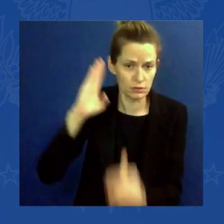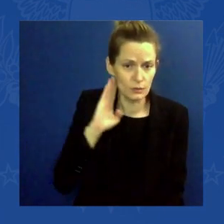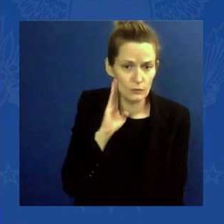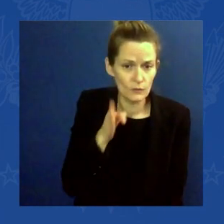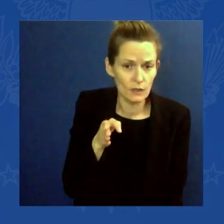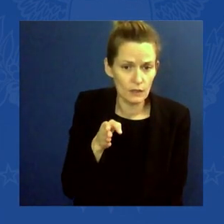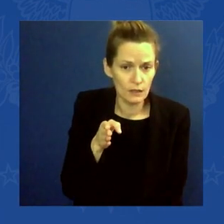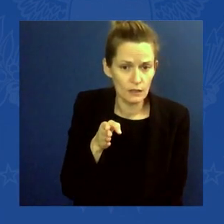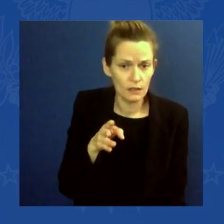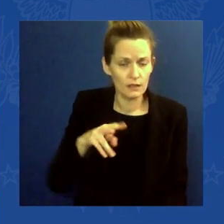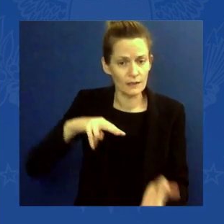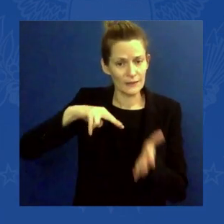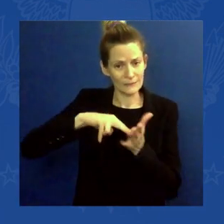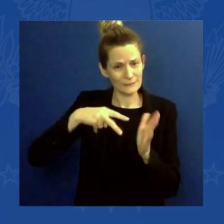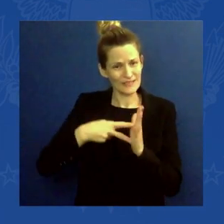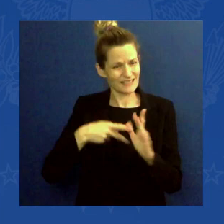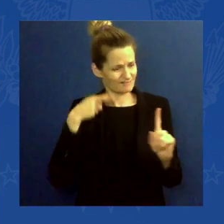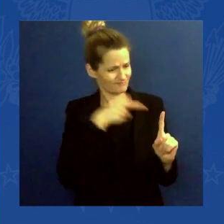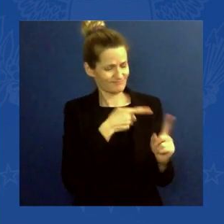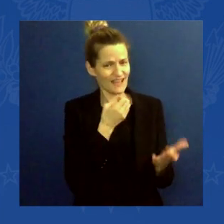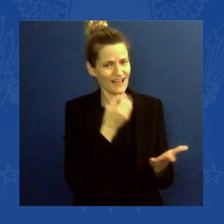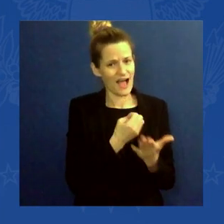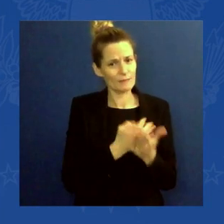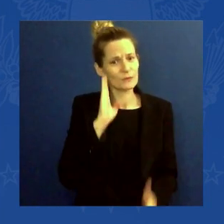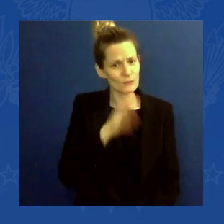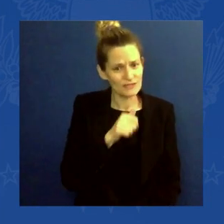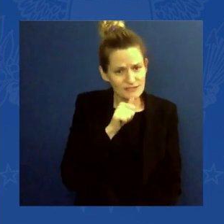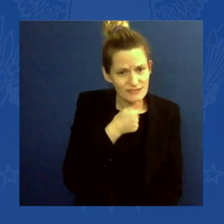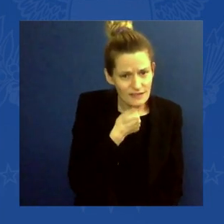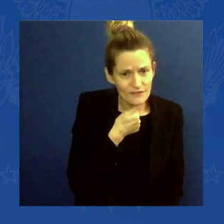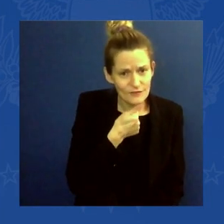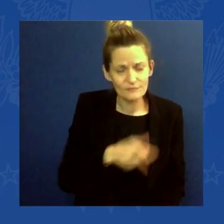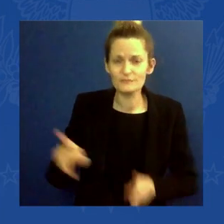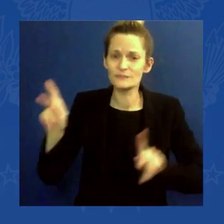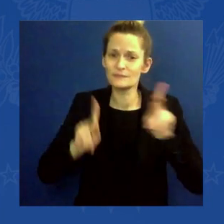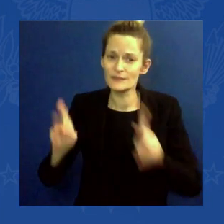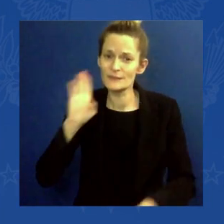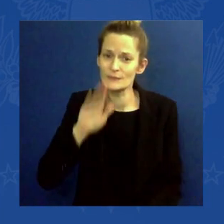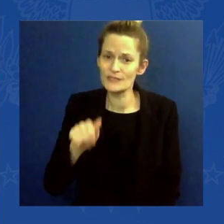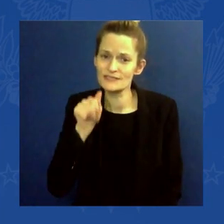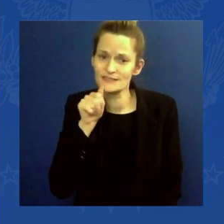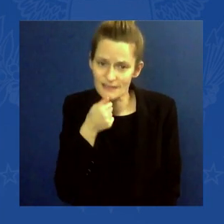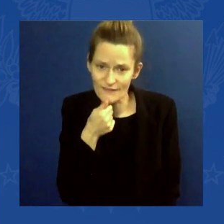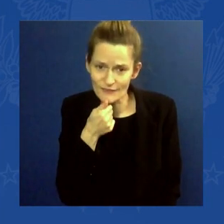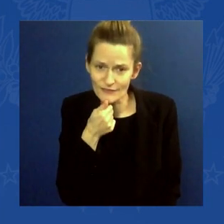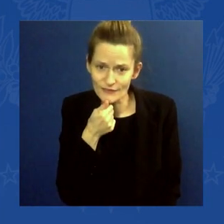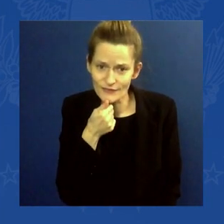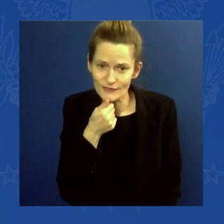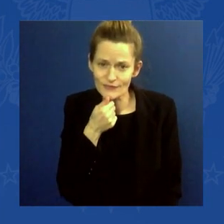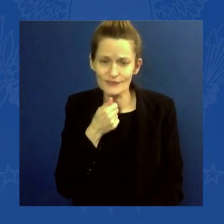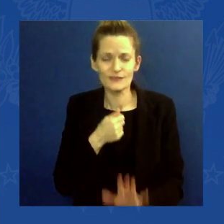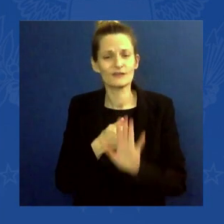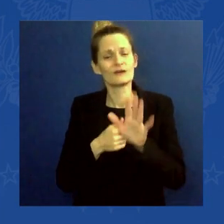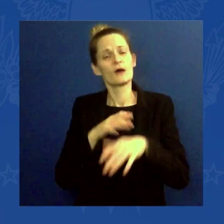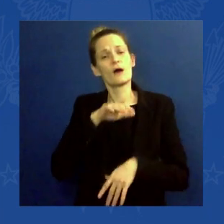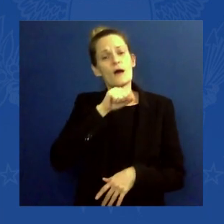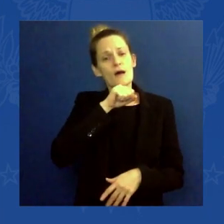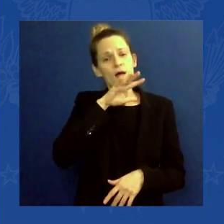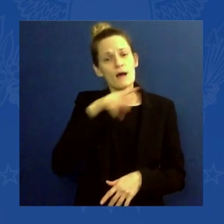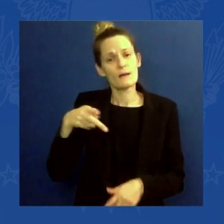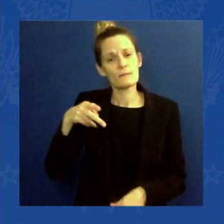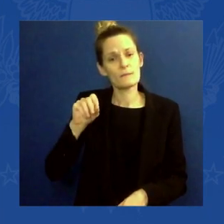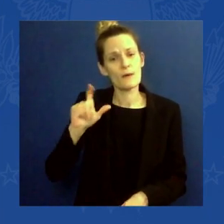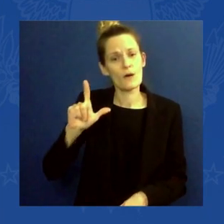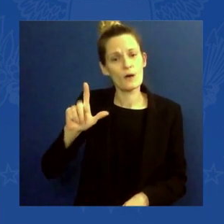for so many communities. When we — and we fail to curb pollution from smokestacks and tailpipes and